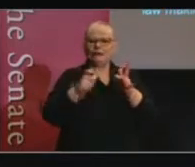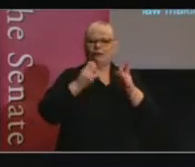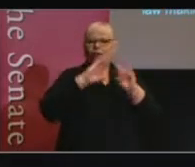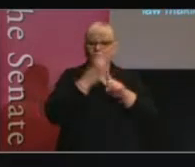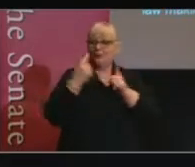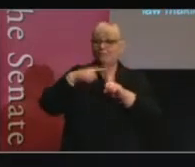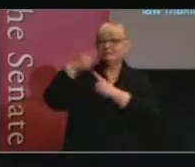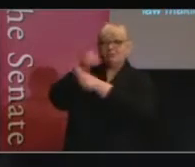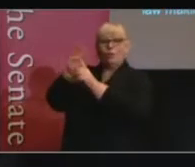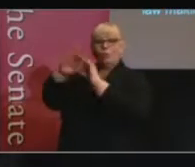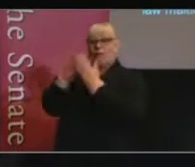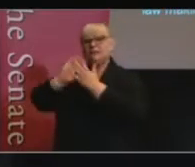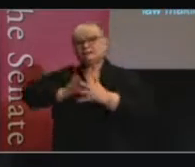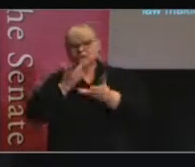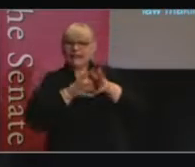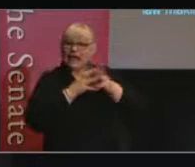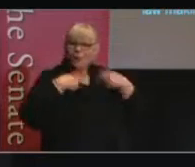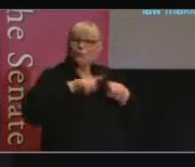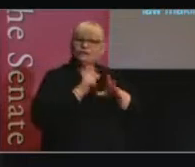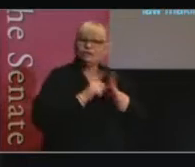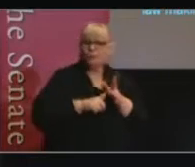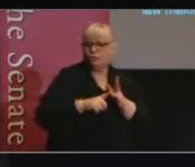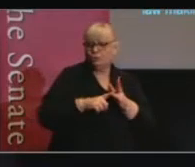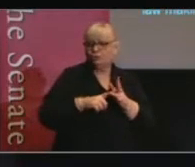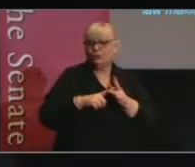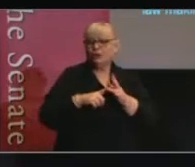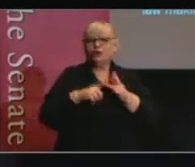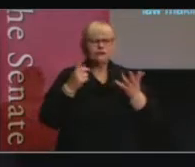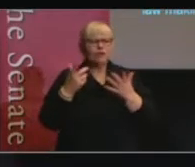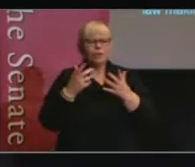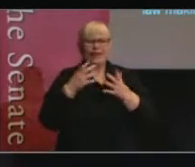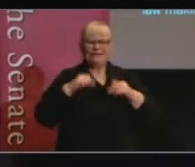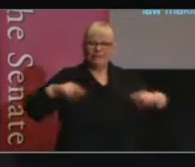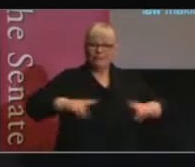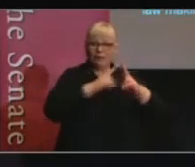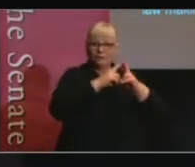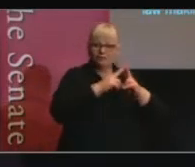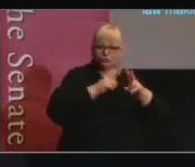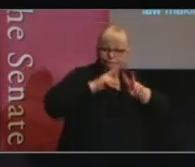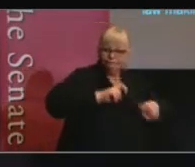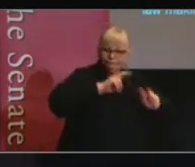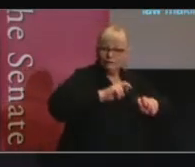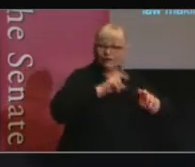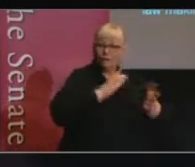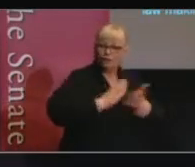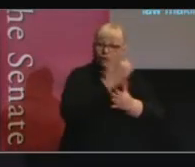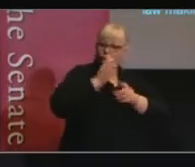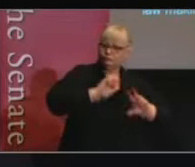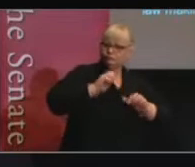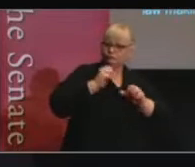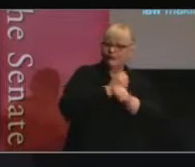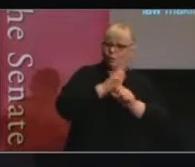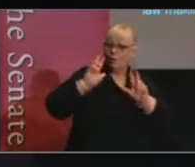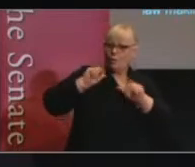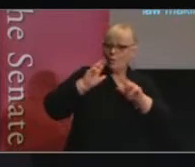world. We're heavily dependent on this process of parliamentary scrutiny for rights protection. And I